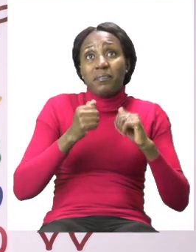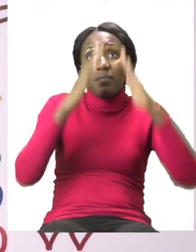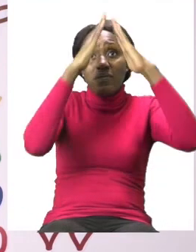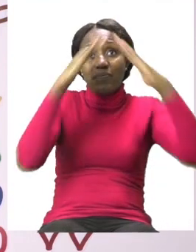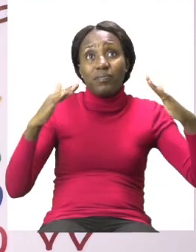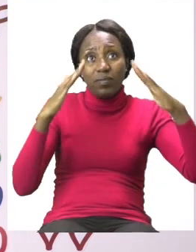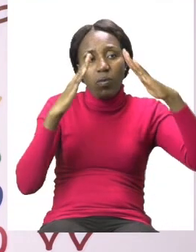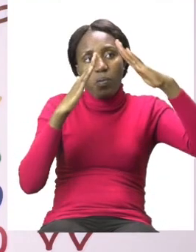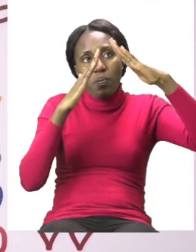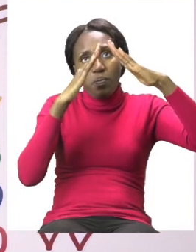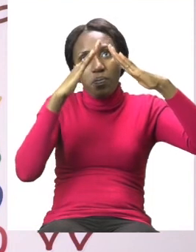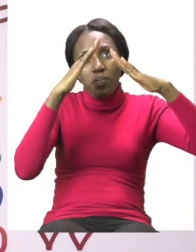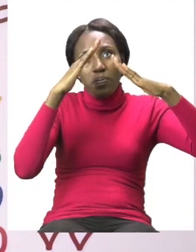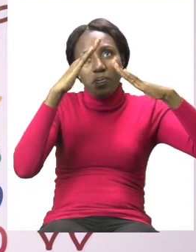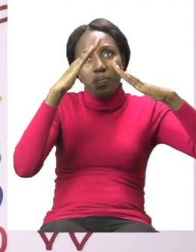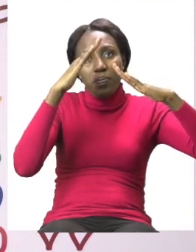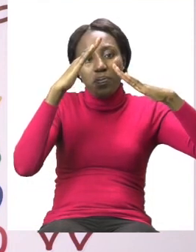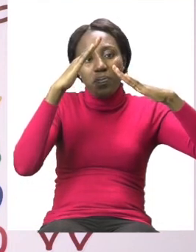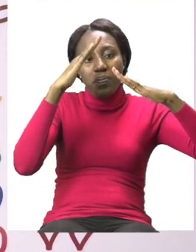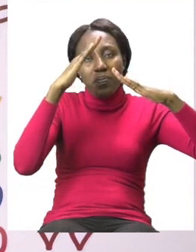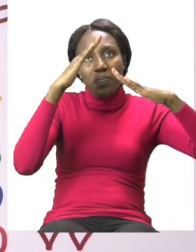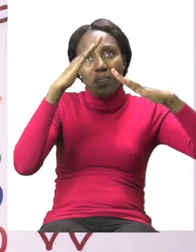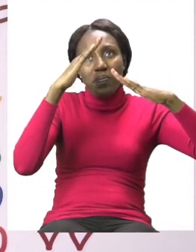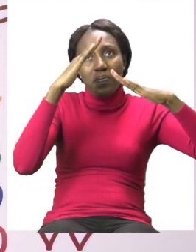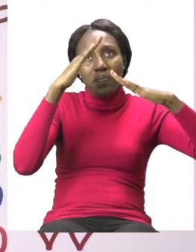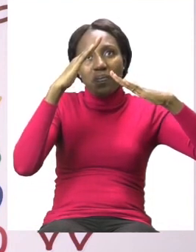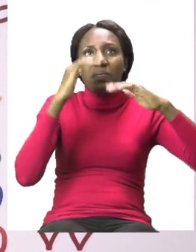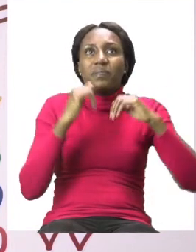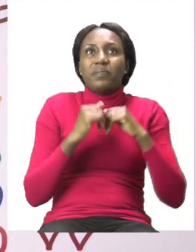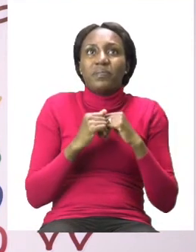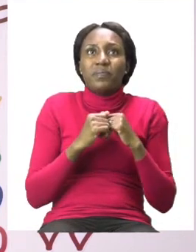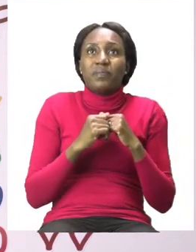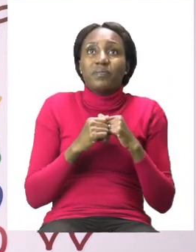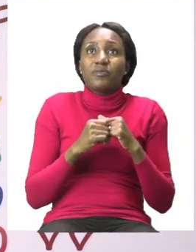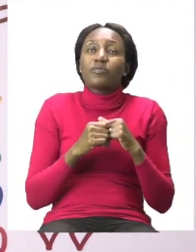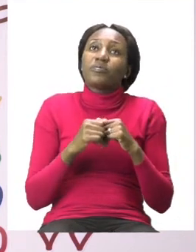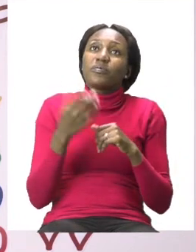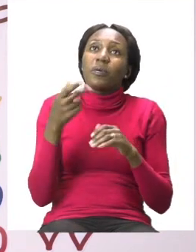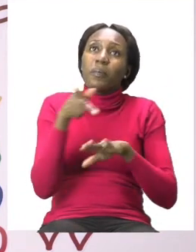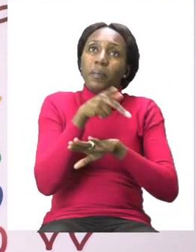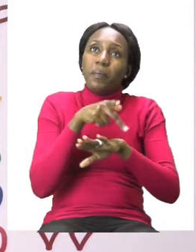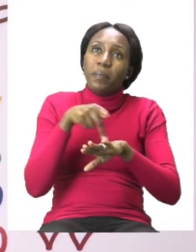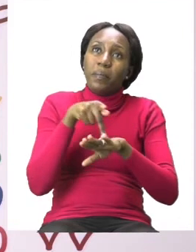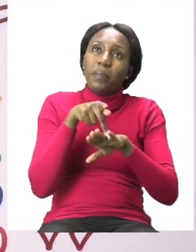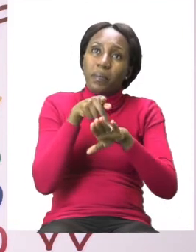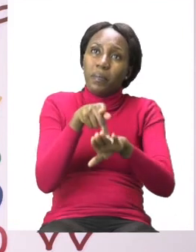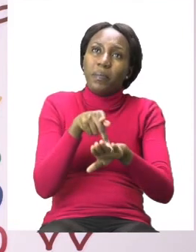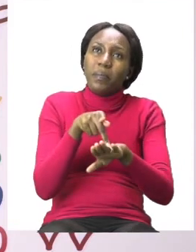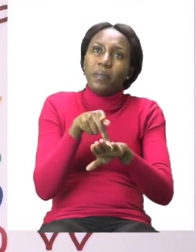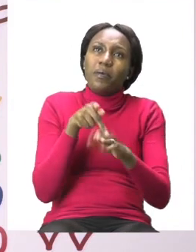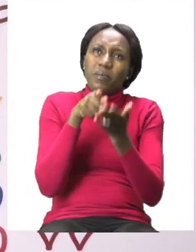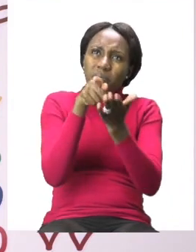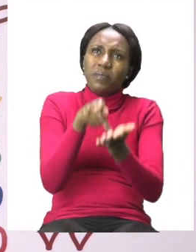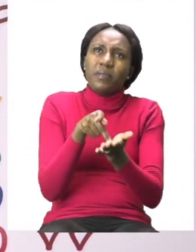but it has one side of the roof. It has a garage door for the car and has